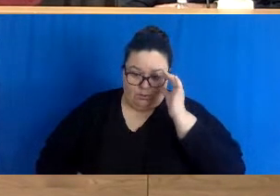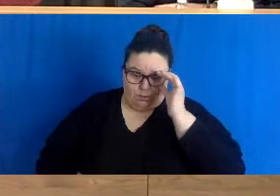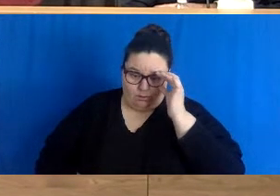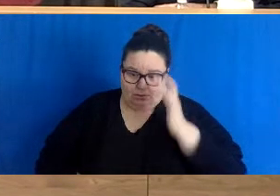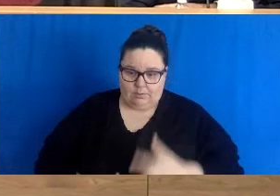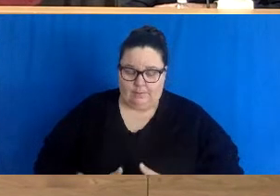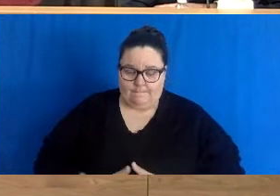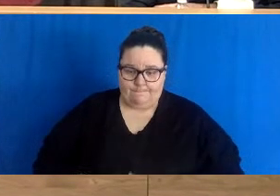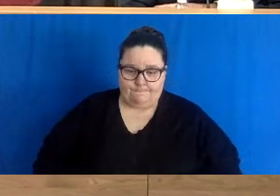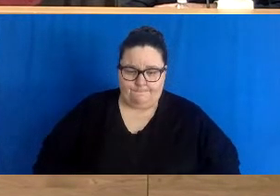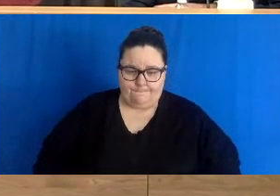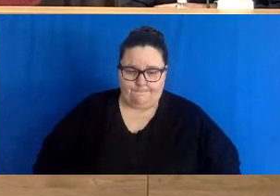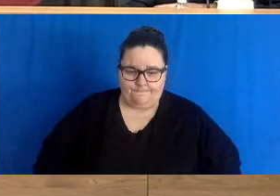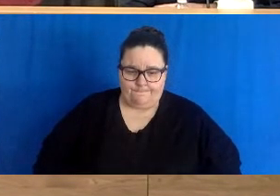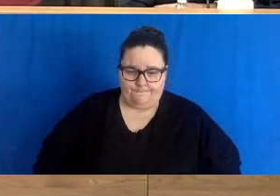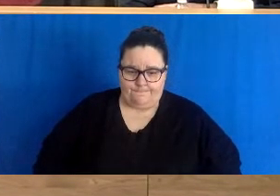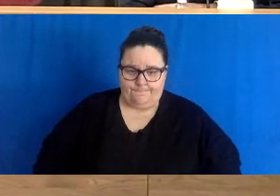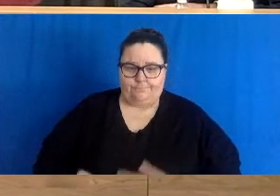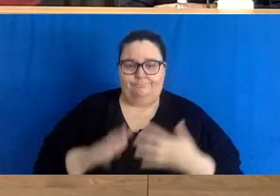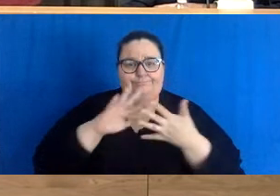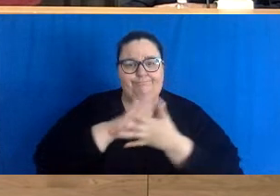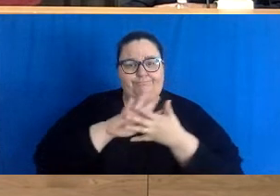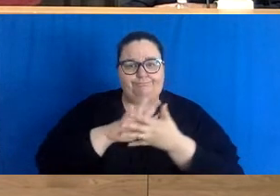for the unvaccinated.